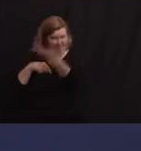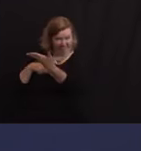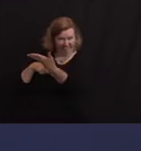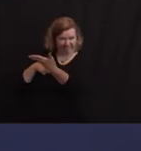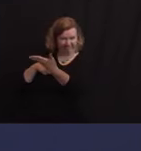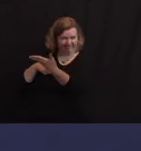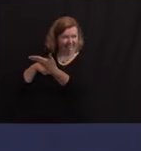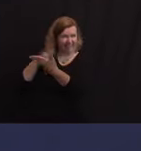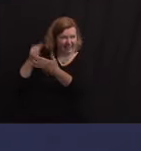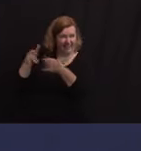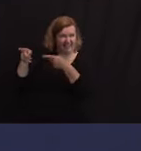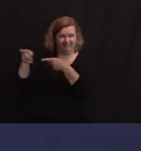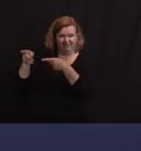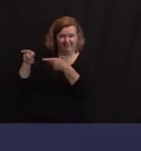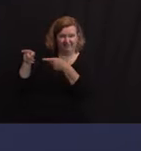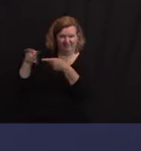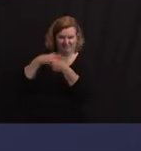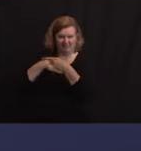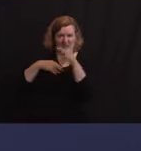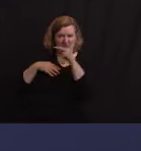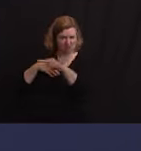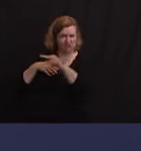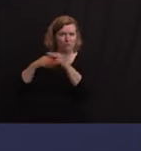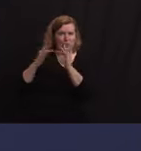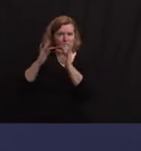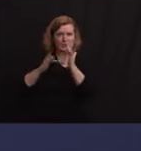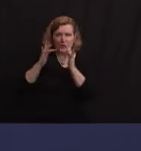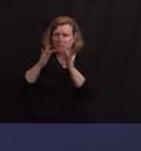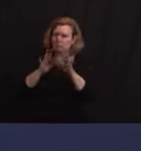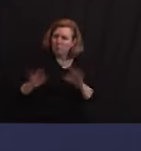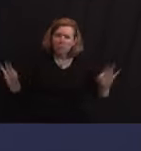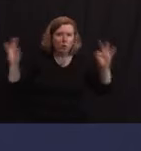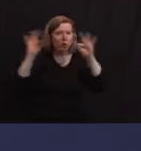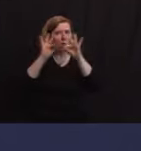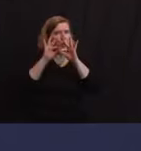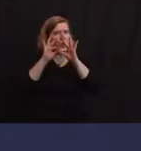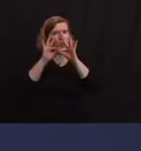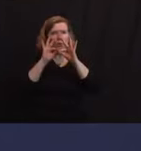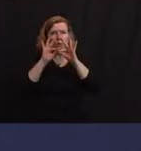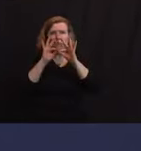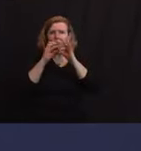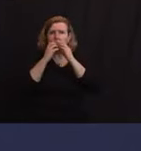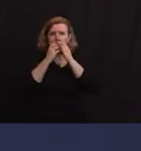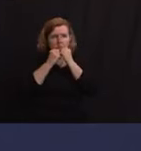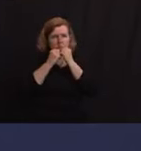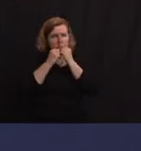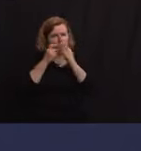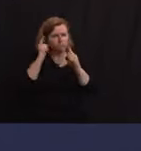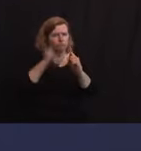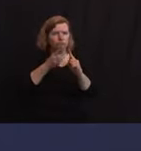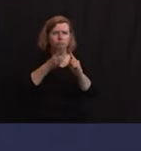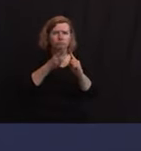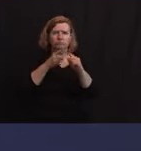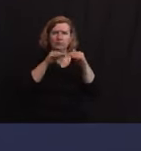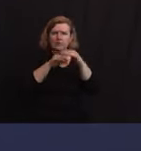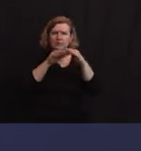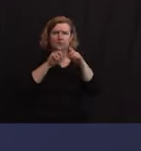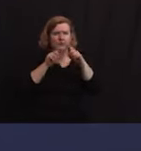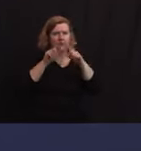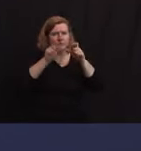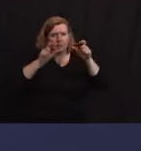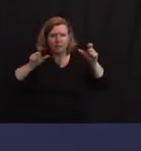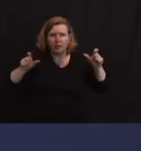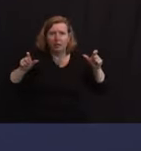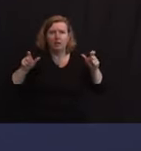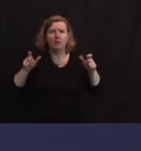There we go. That website's incredibly important and very valuable, and it's been accessed by tons of people, and it gets